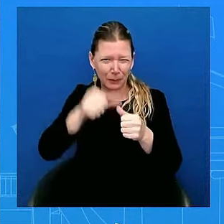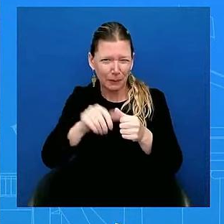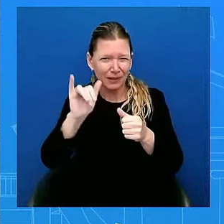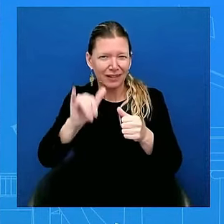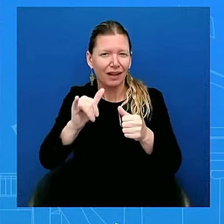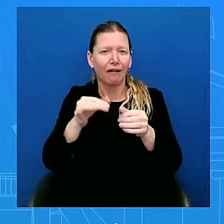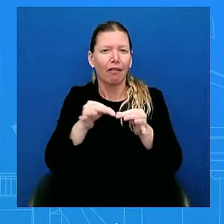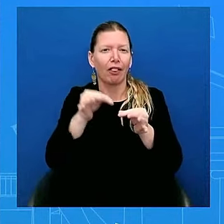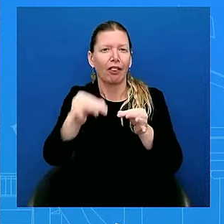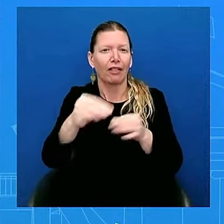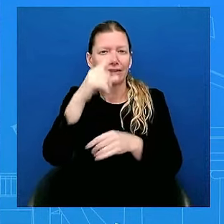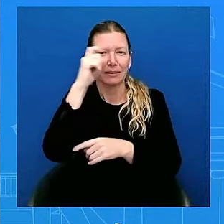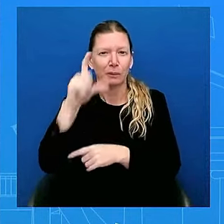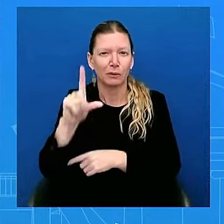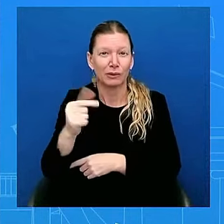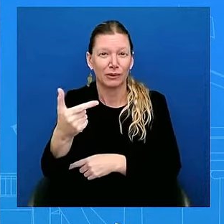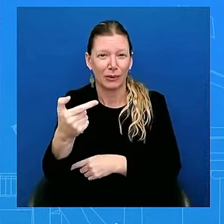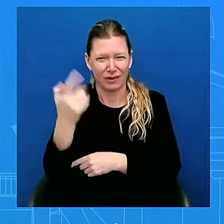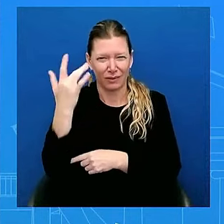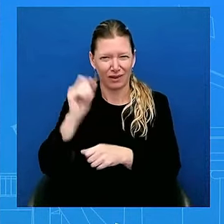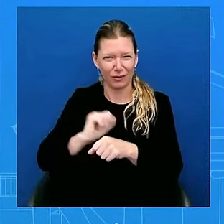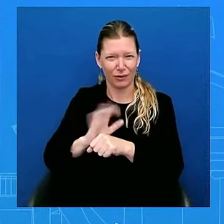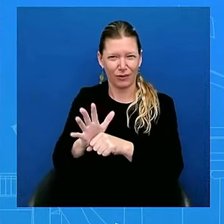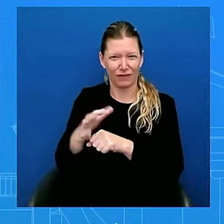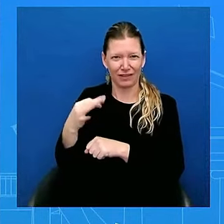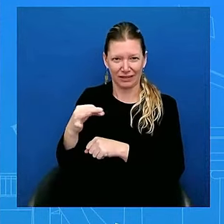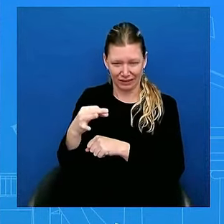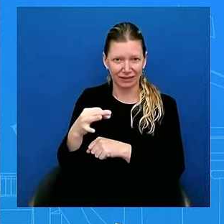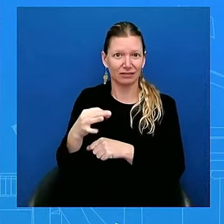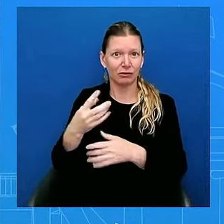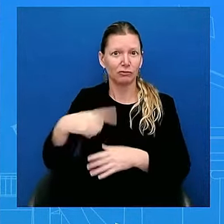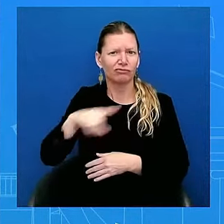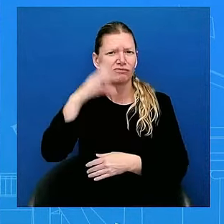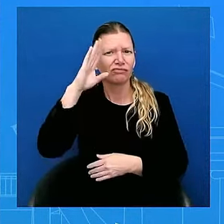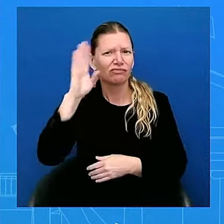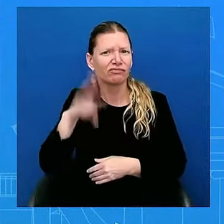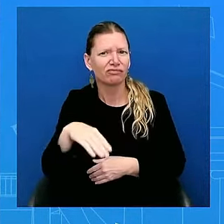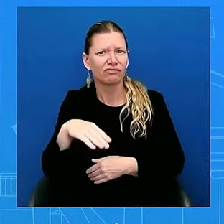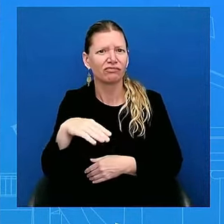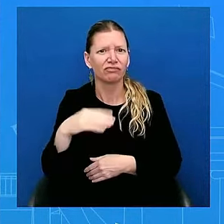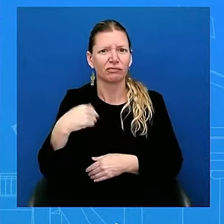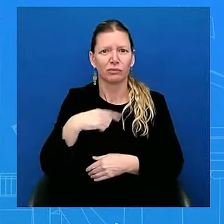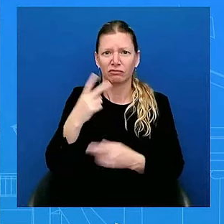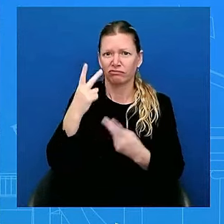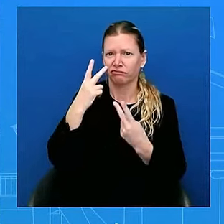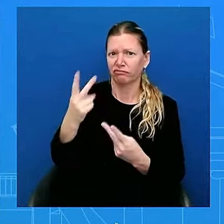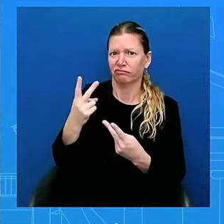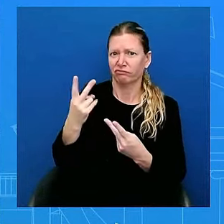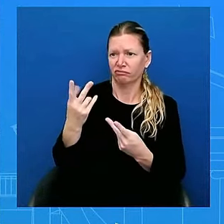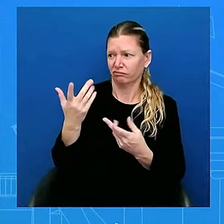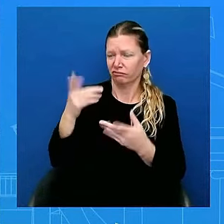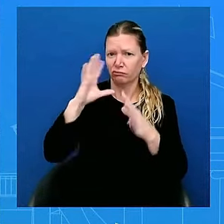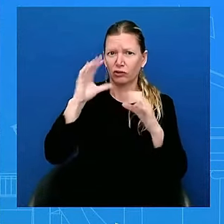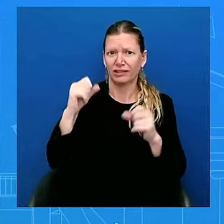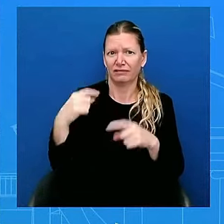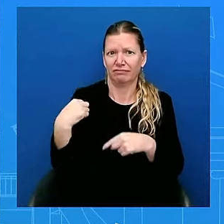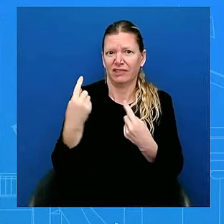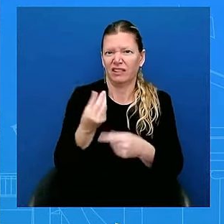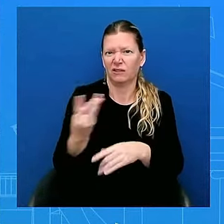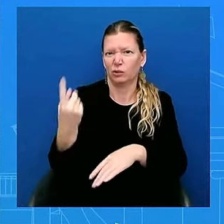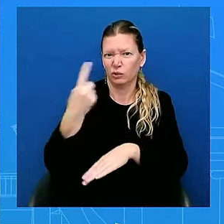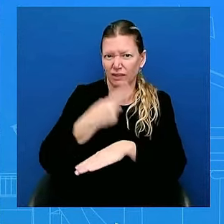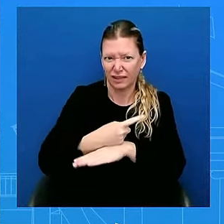the last couple of days, is what we have seen from him over the last several decades. Human